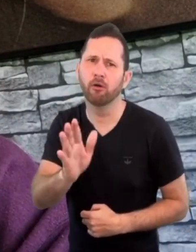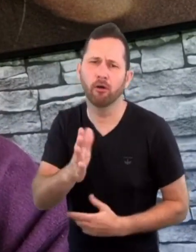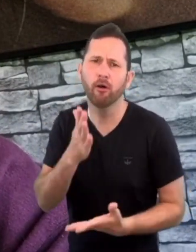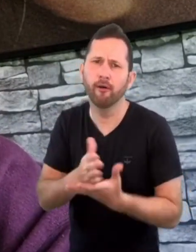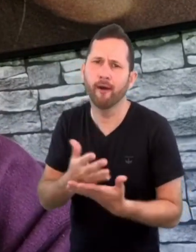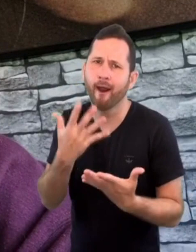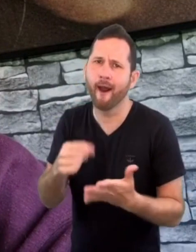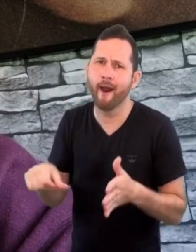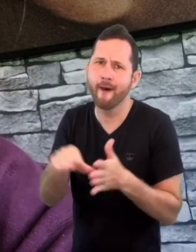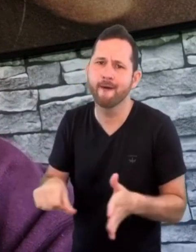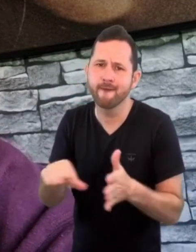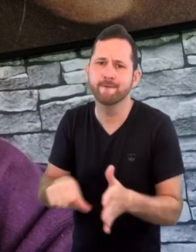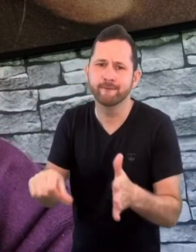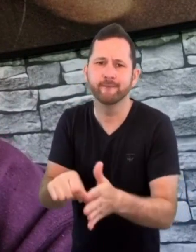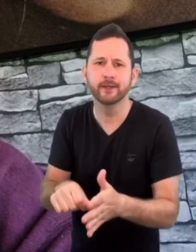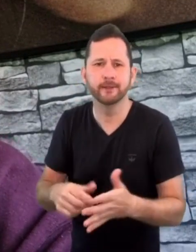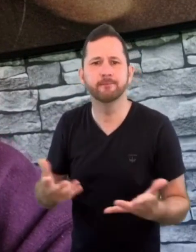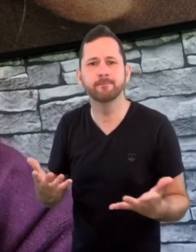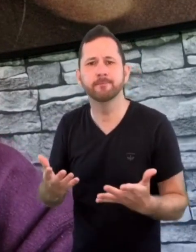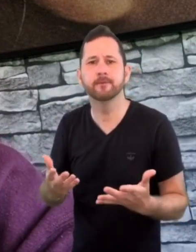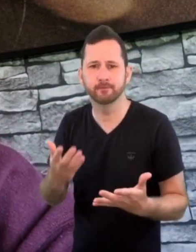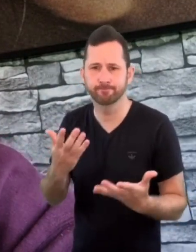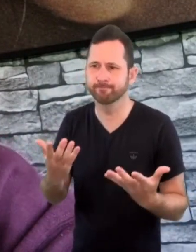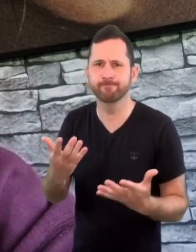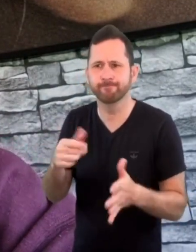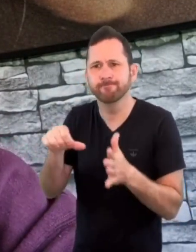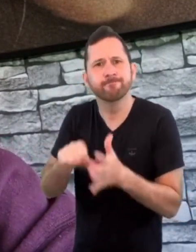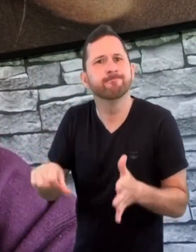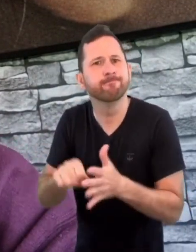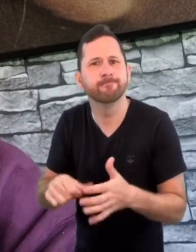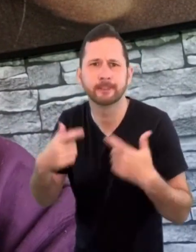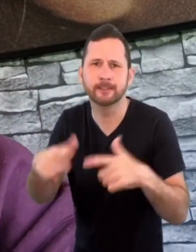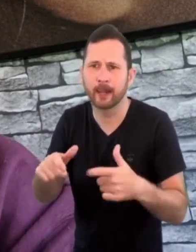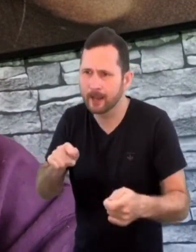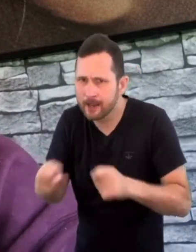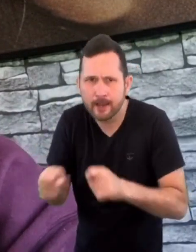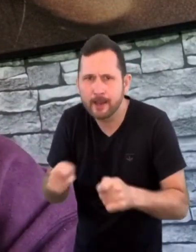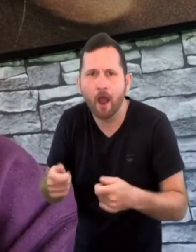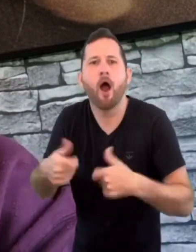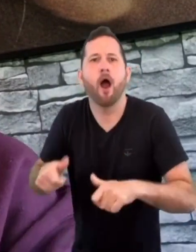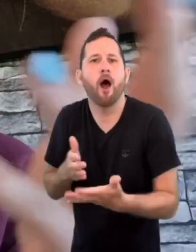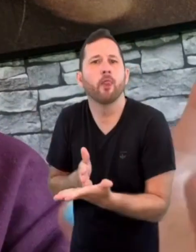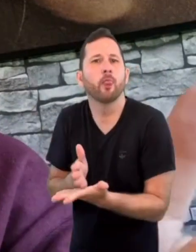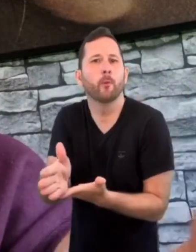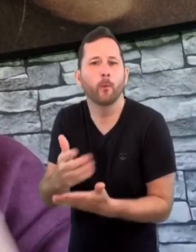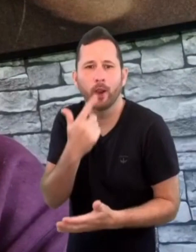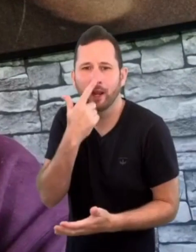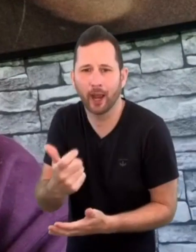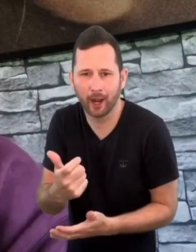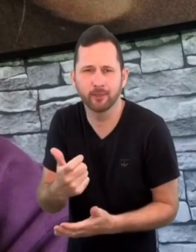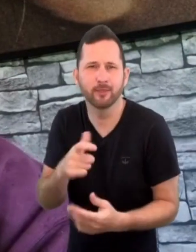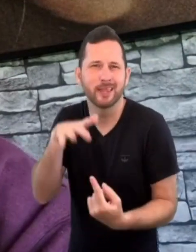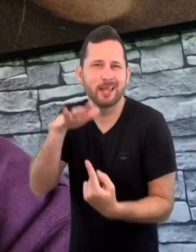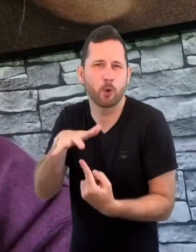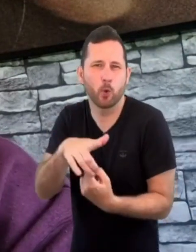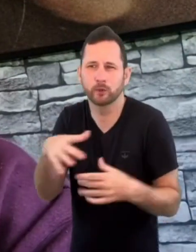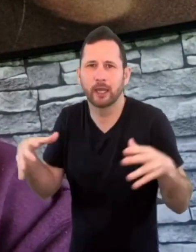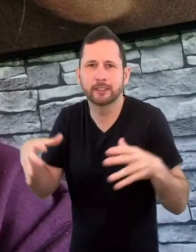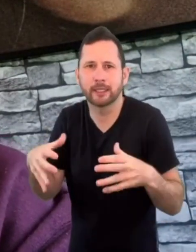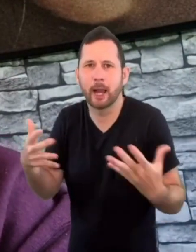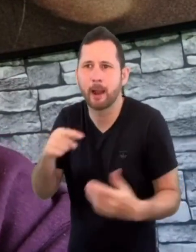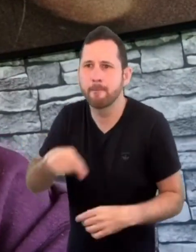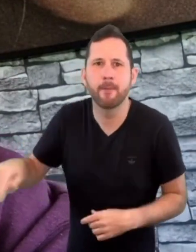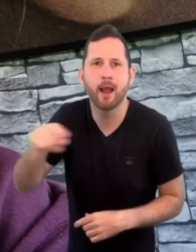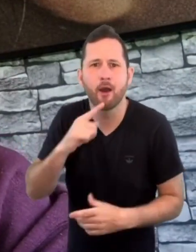Obviously, it's, I'm not saying it's easy, but you know, there's always ways to work around it, adaptations, being honest with your teammates.